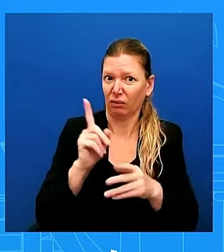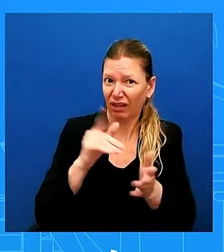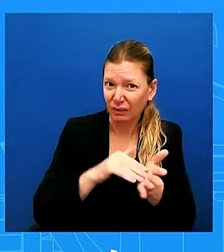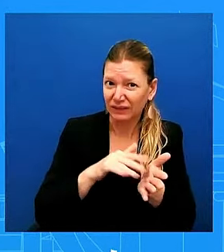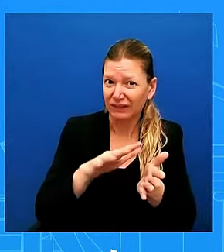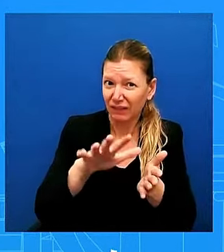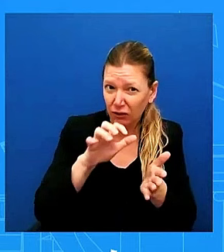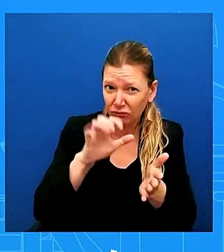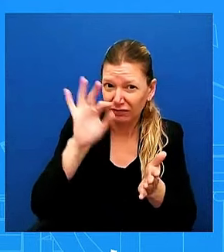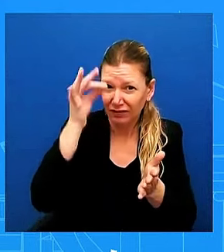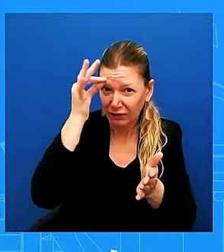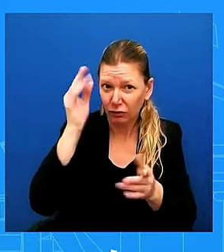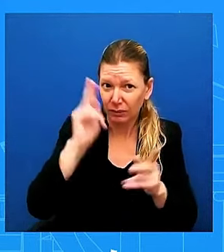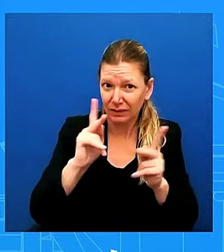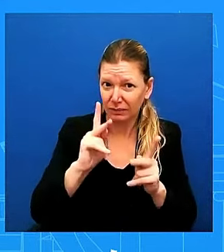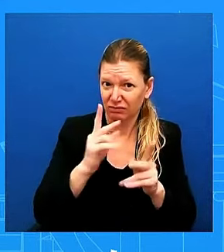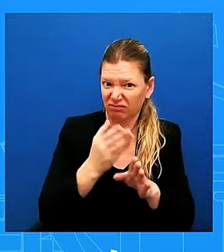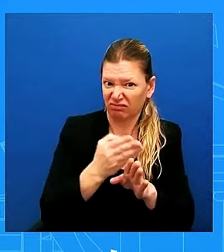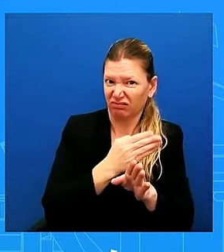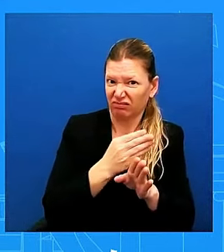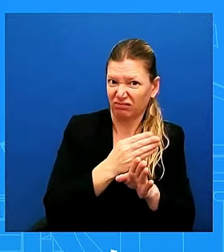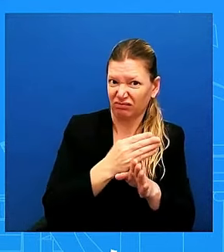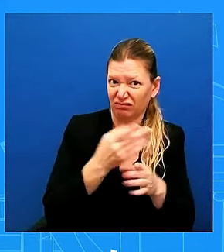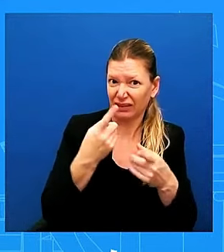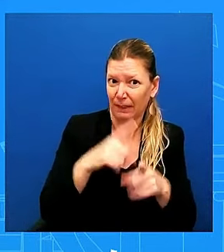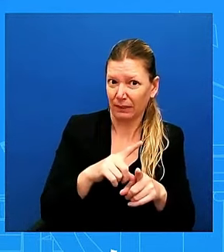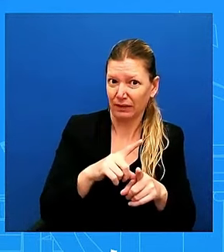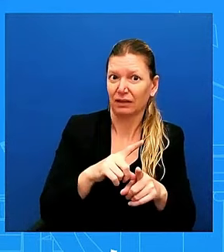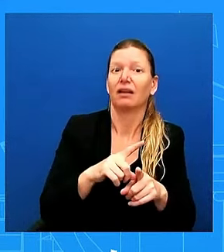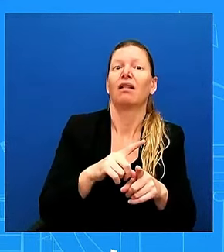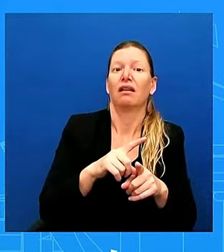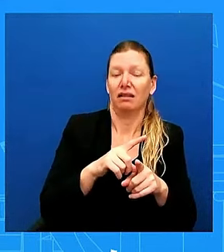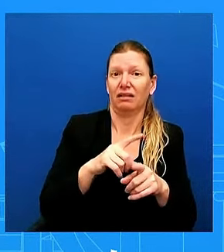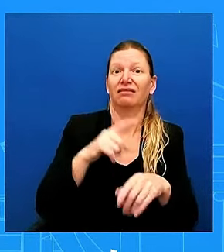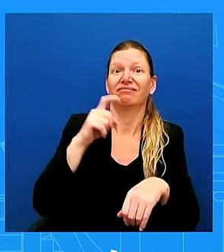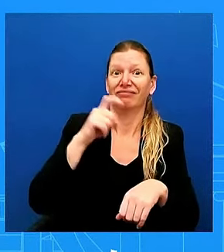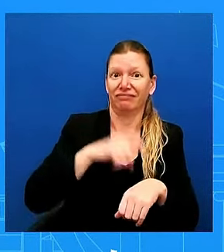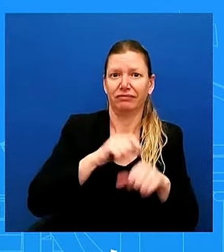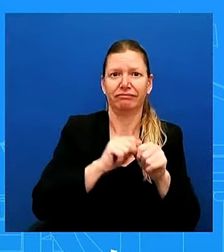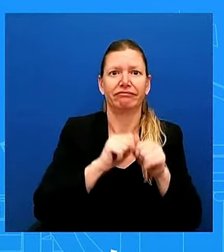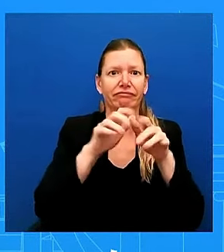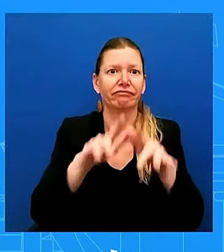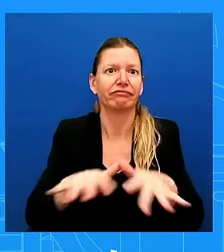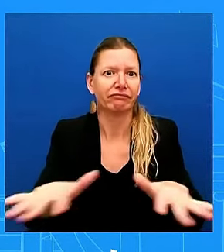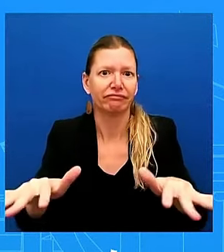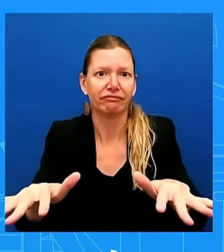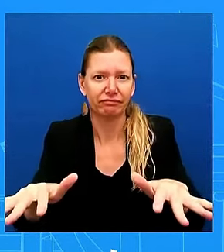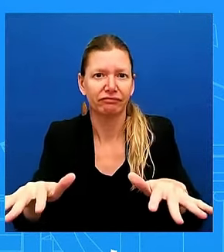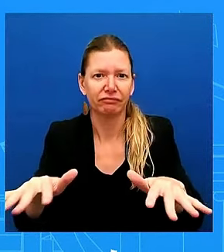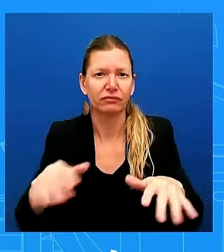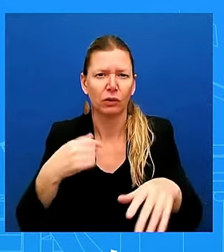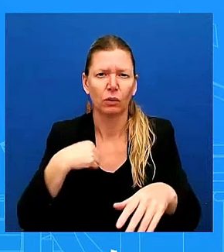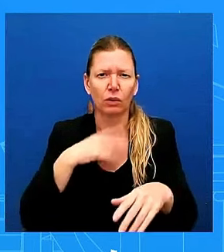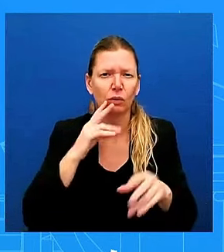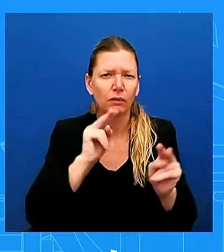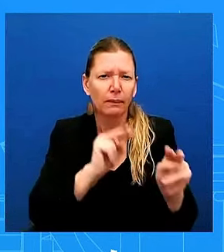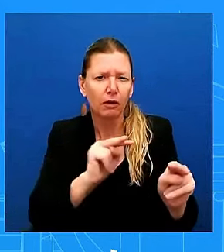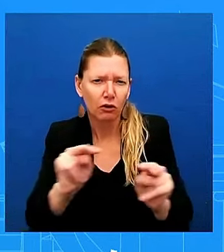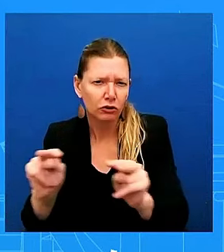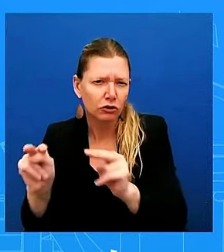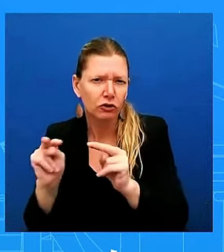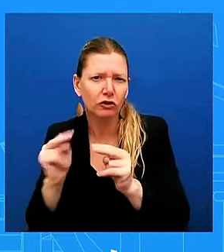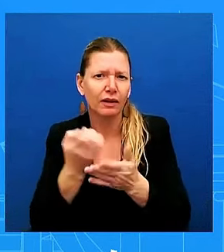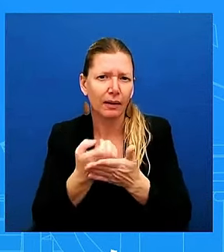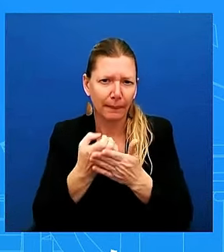monitor, uh, any of the economic impact, but we're going to continue, uh, to make sure that we are dealing, uh, we are focused on life saving and